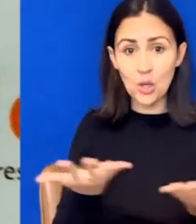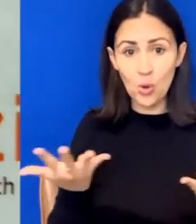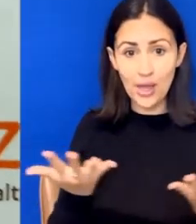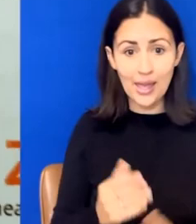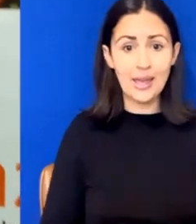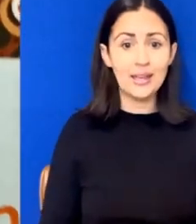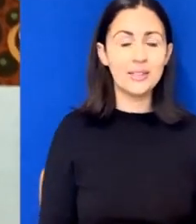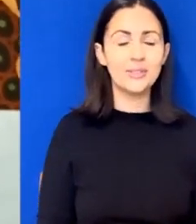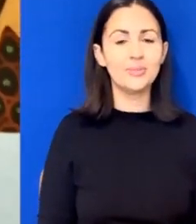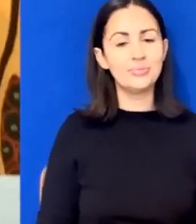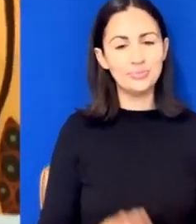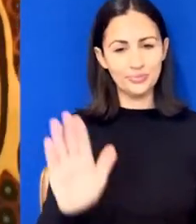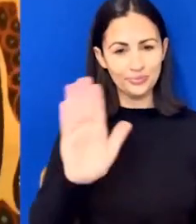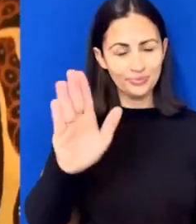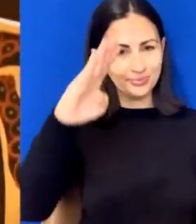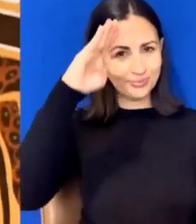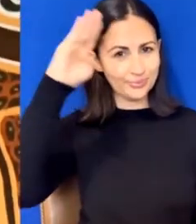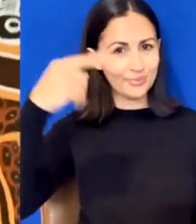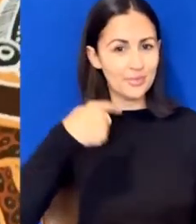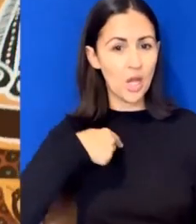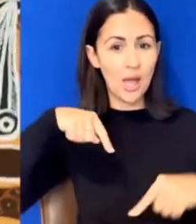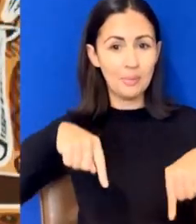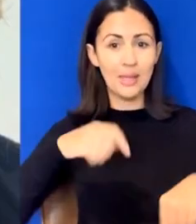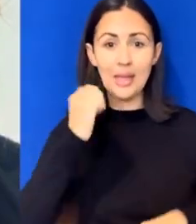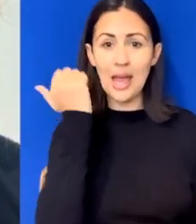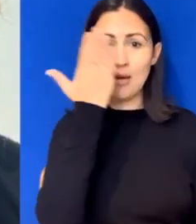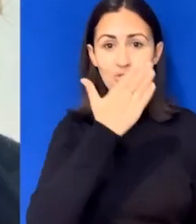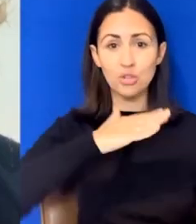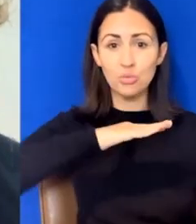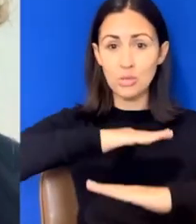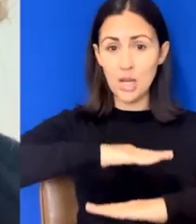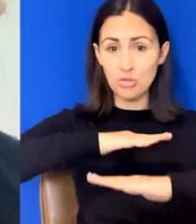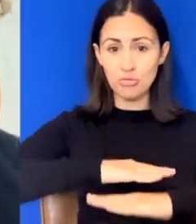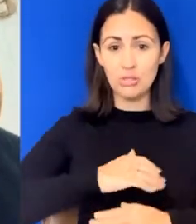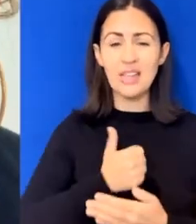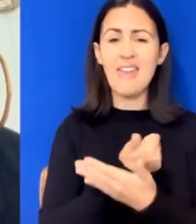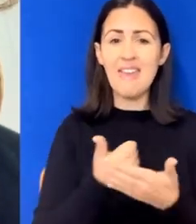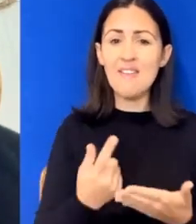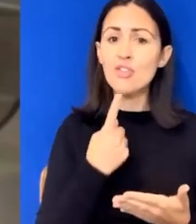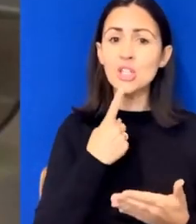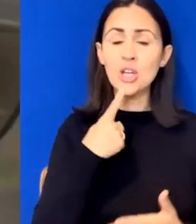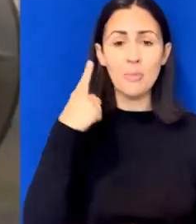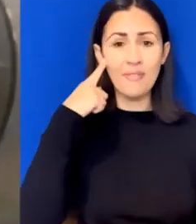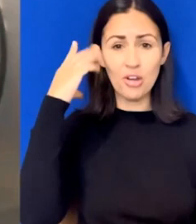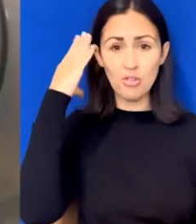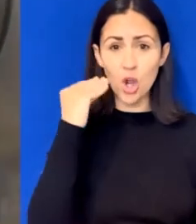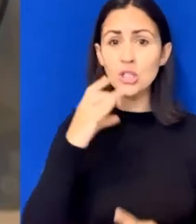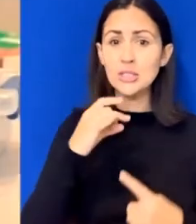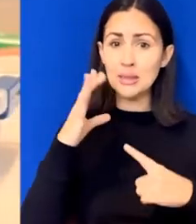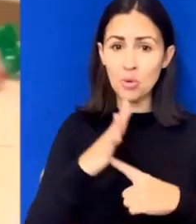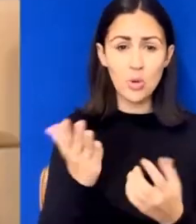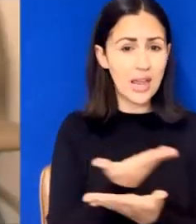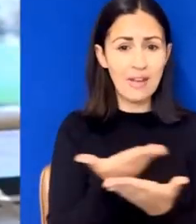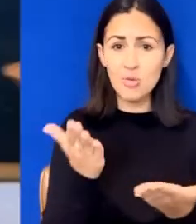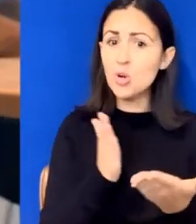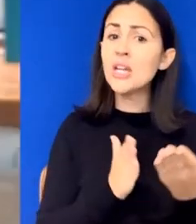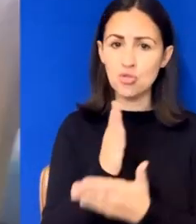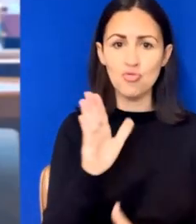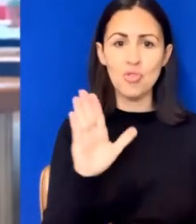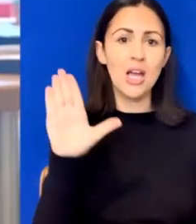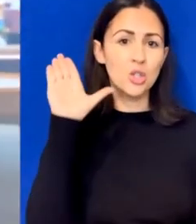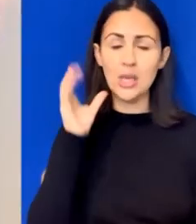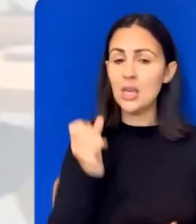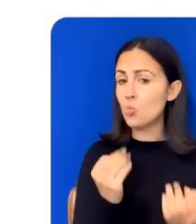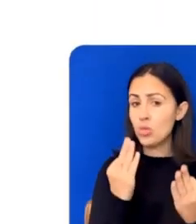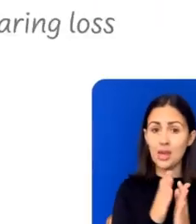Casey here reporting on Larrakia country. Every single type of hearing loss matters and everybody deserves the right to hear and not be disadvantaged in life.